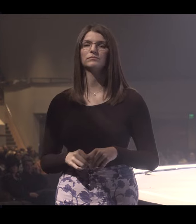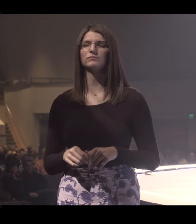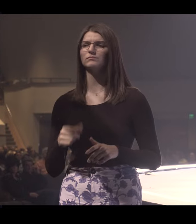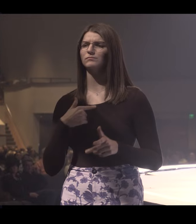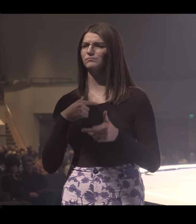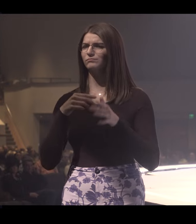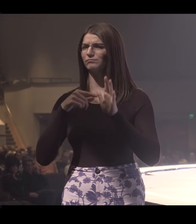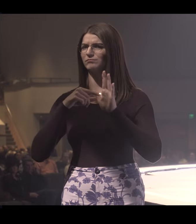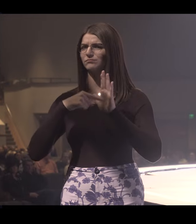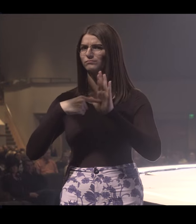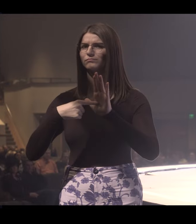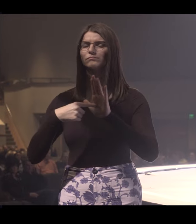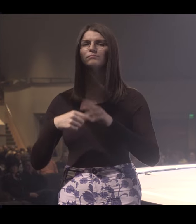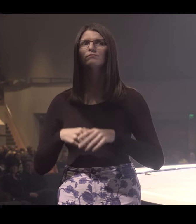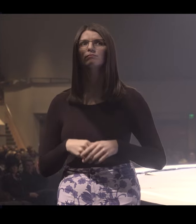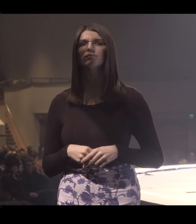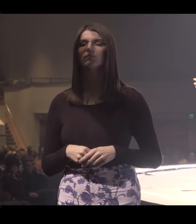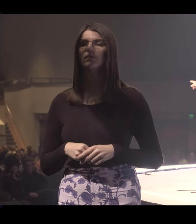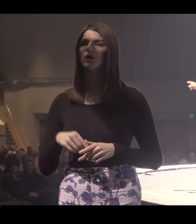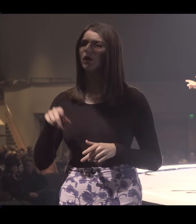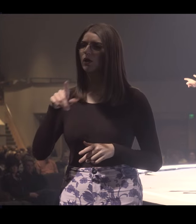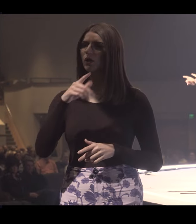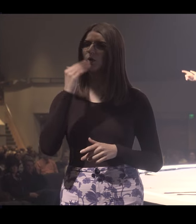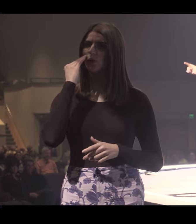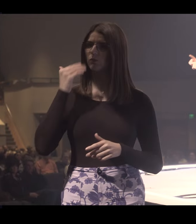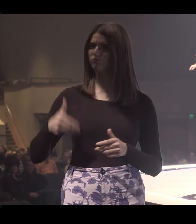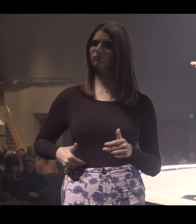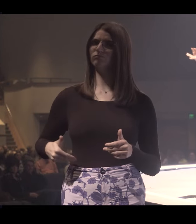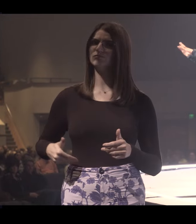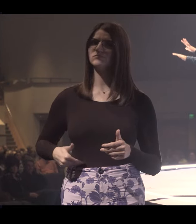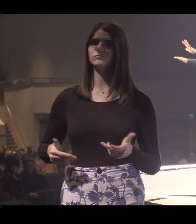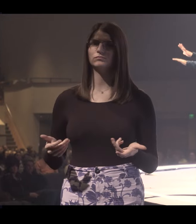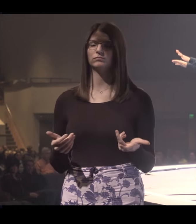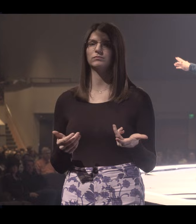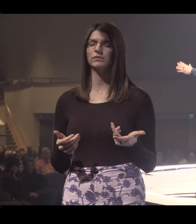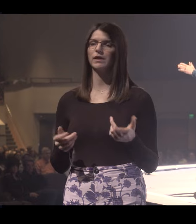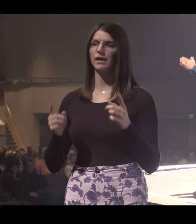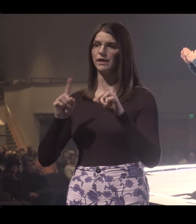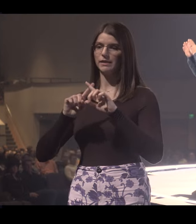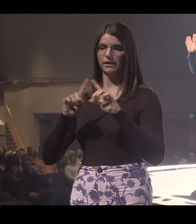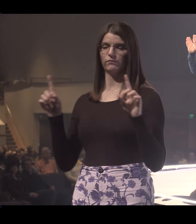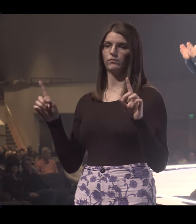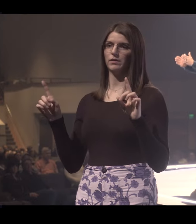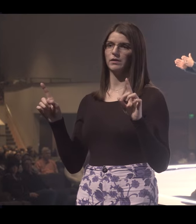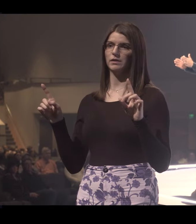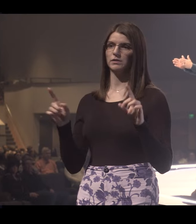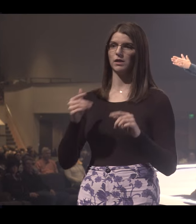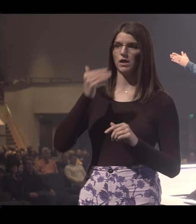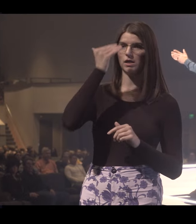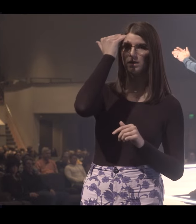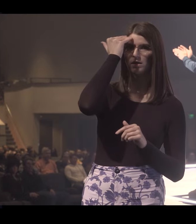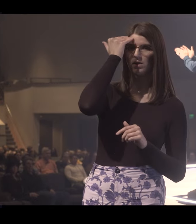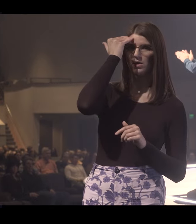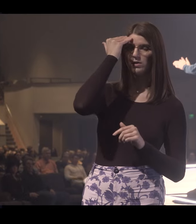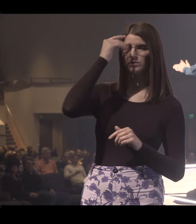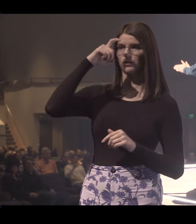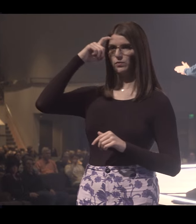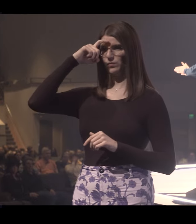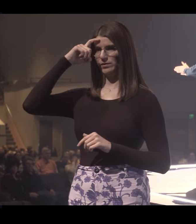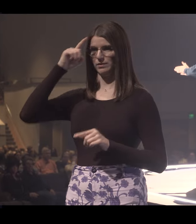Let me point something out to you. And you know this intuitively. There is a big difference between knowledge